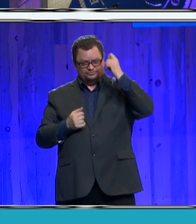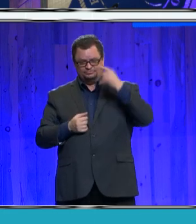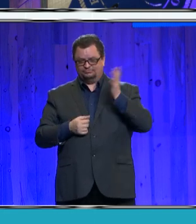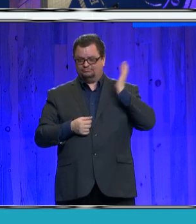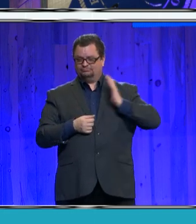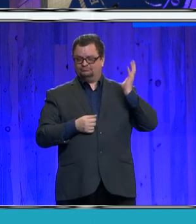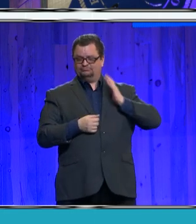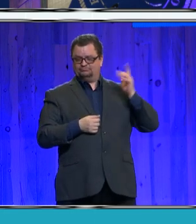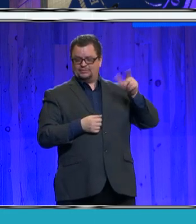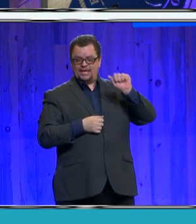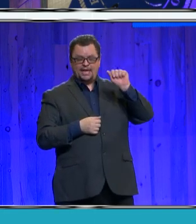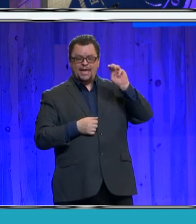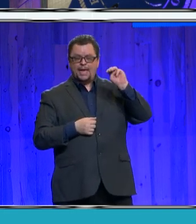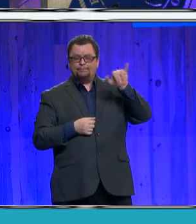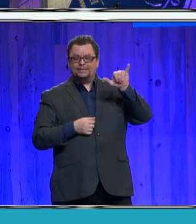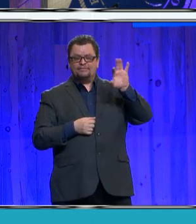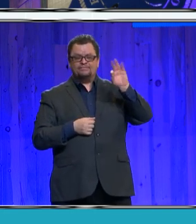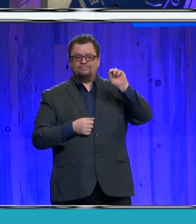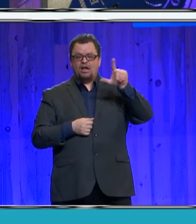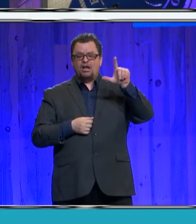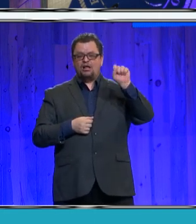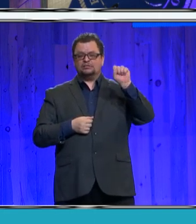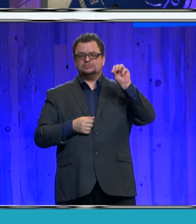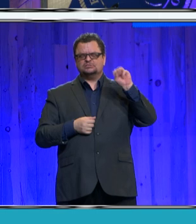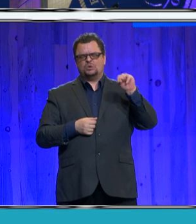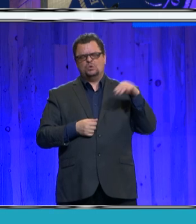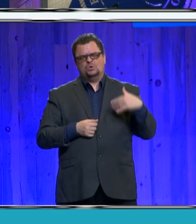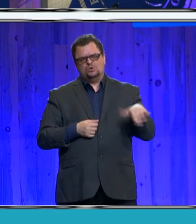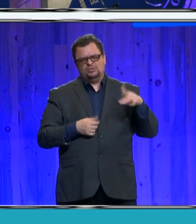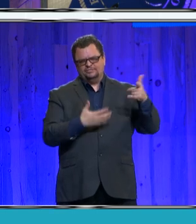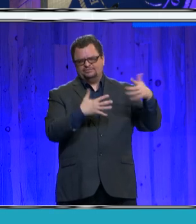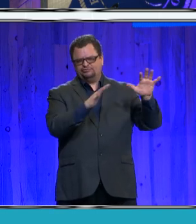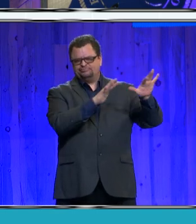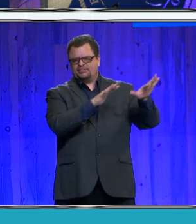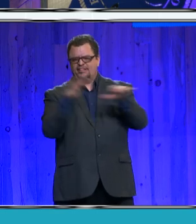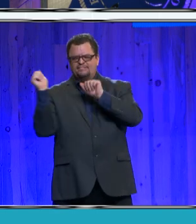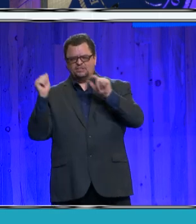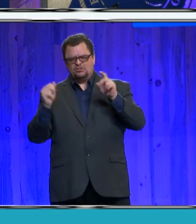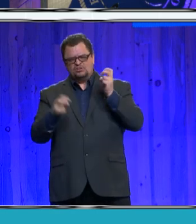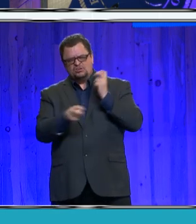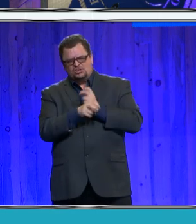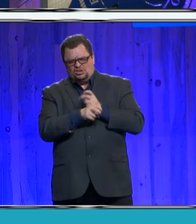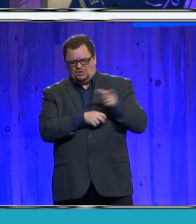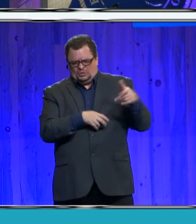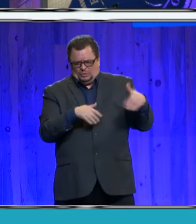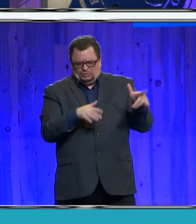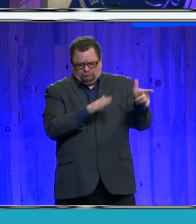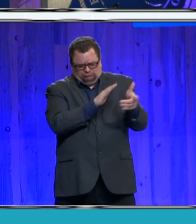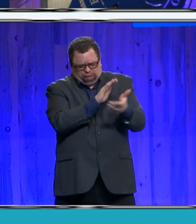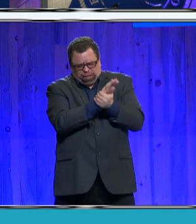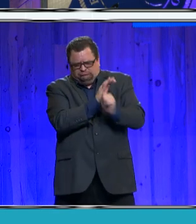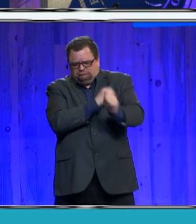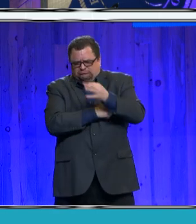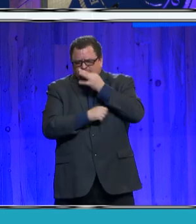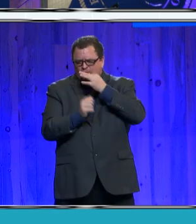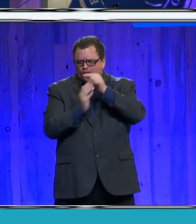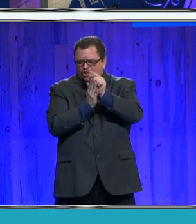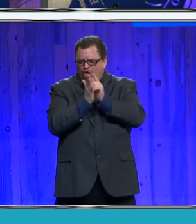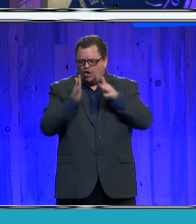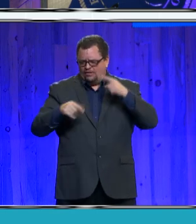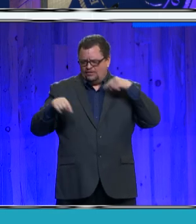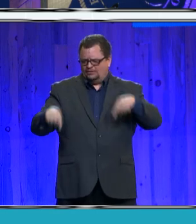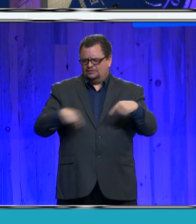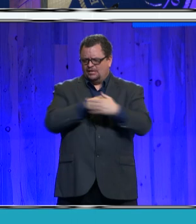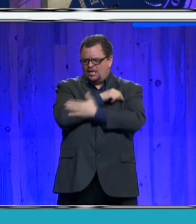Amy served our region for years as a skilled prosecutor and county administrator. But above all else, she was